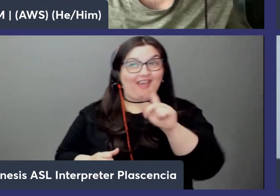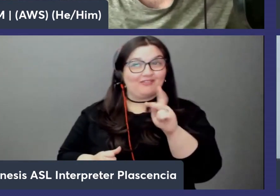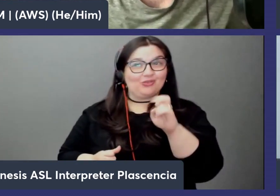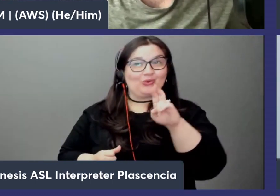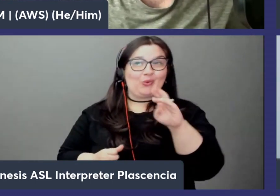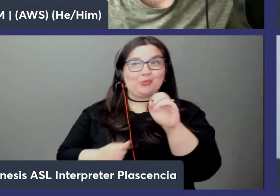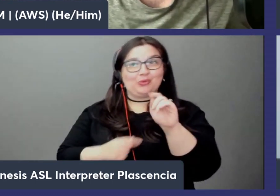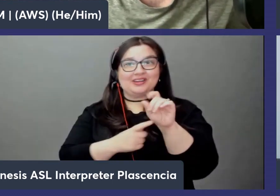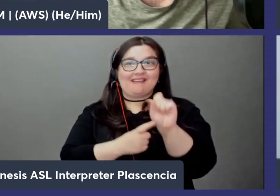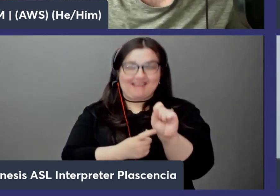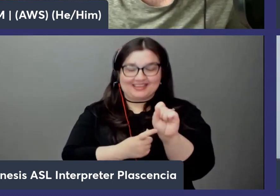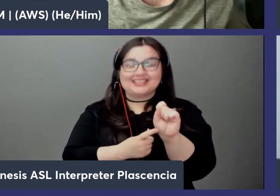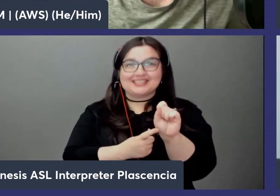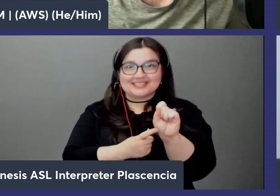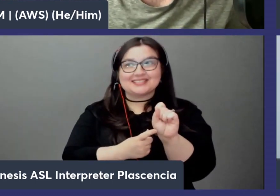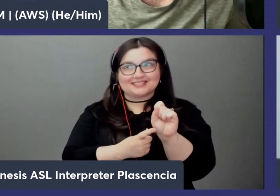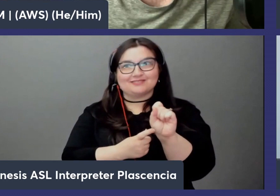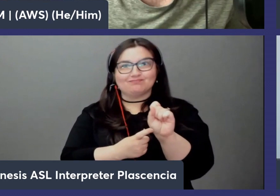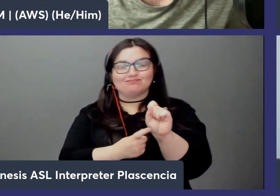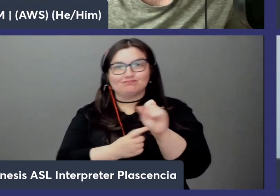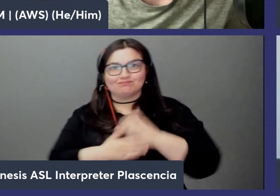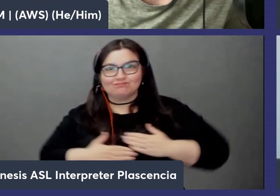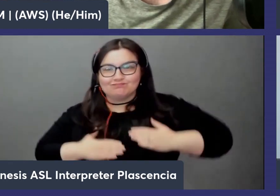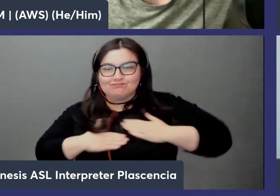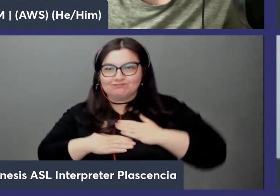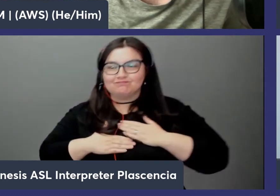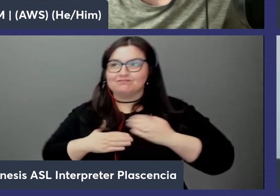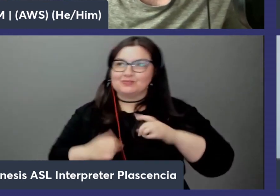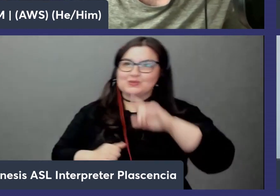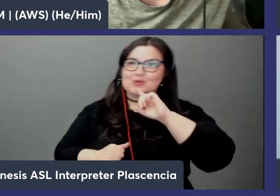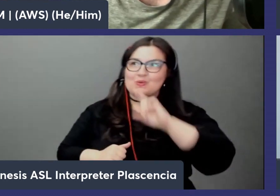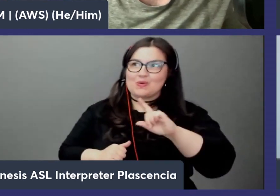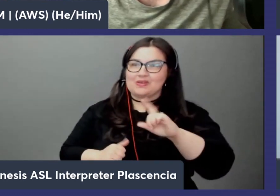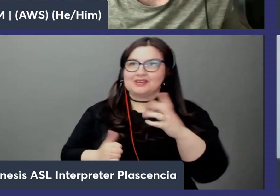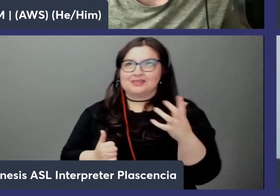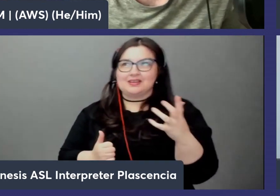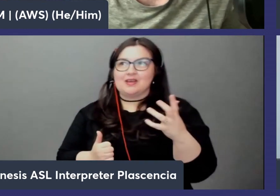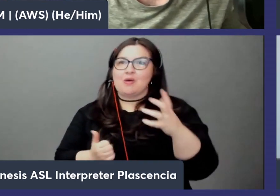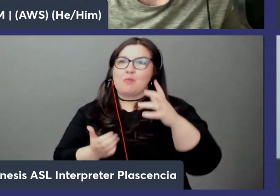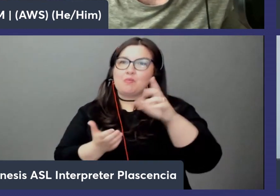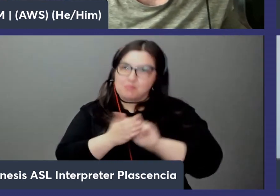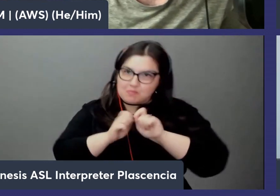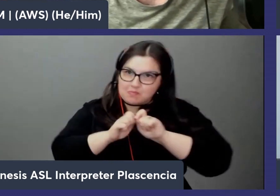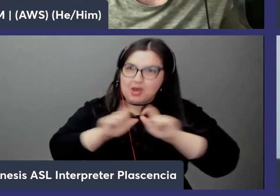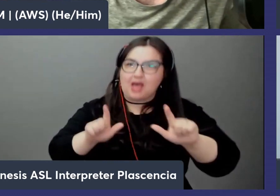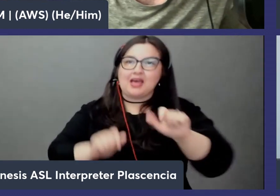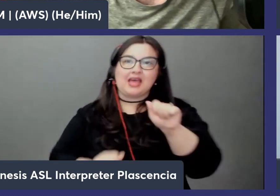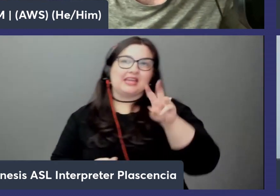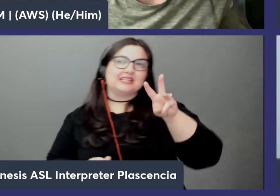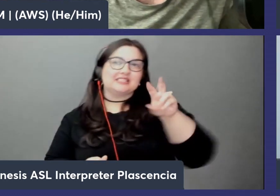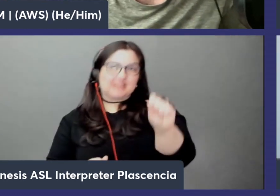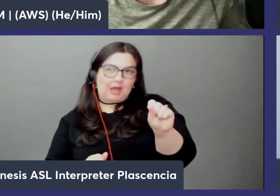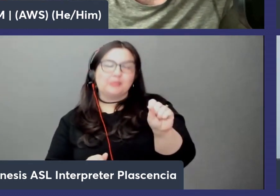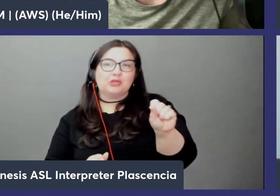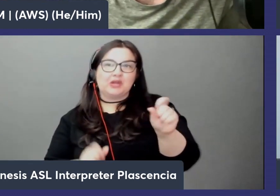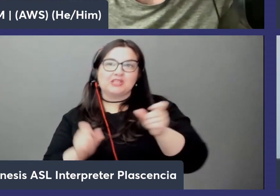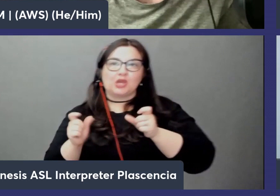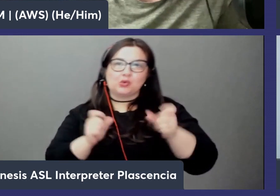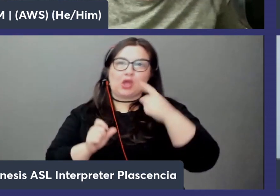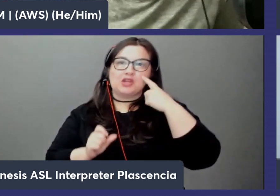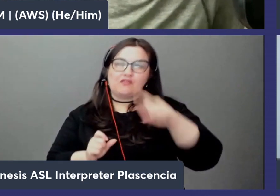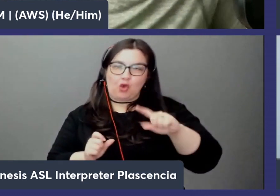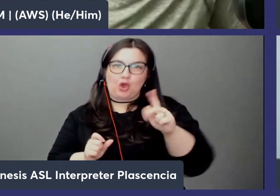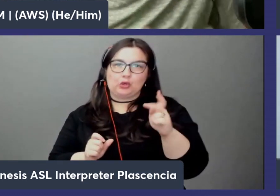fan of kubernetes um and so we have published what are called aws controllers for kubernetes